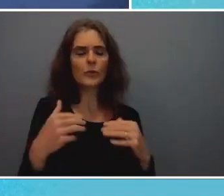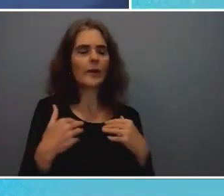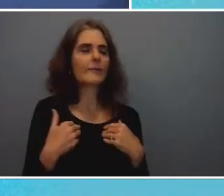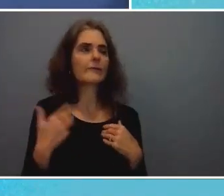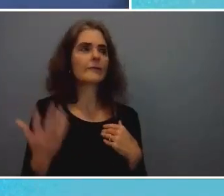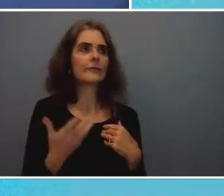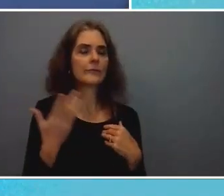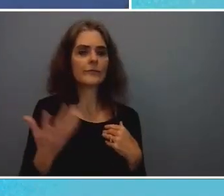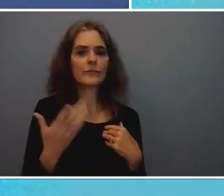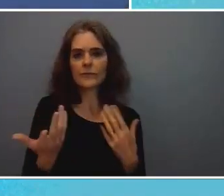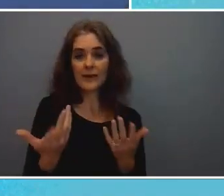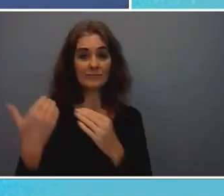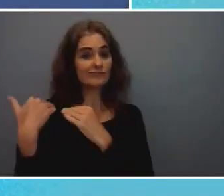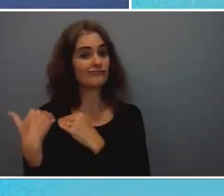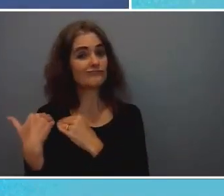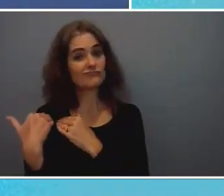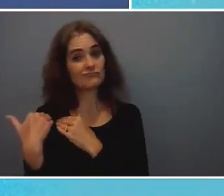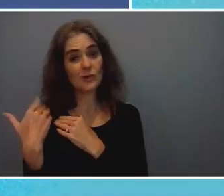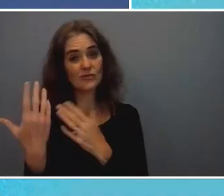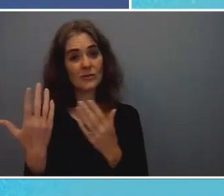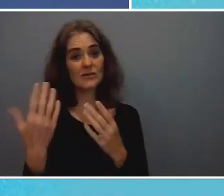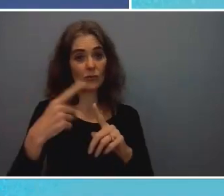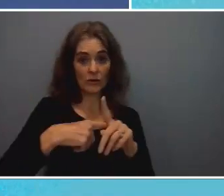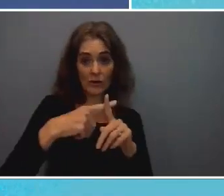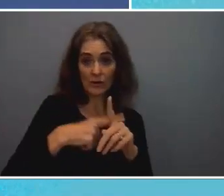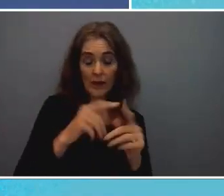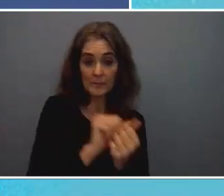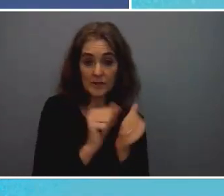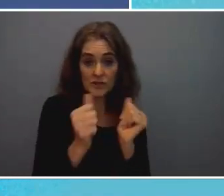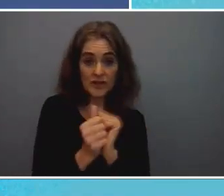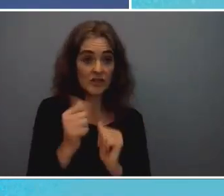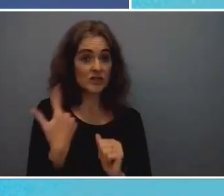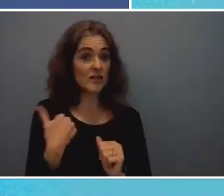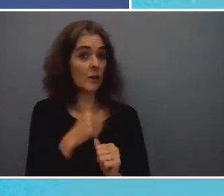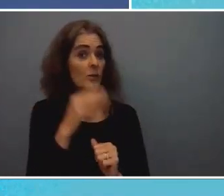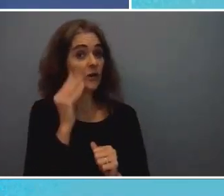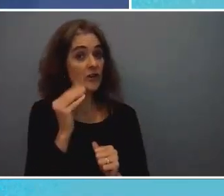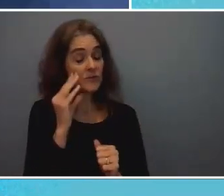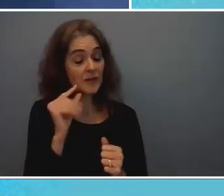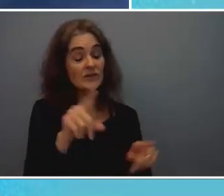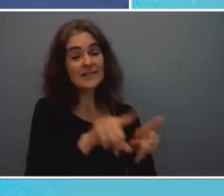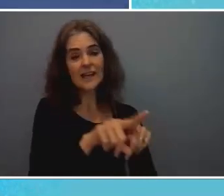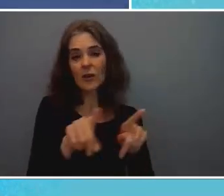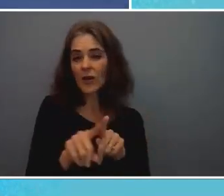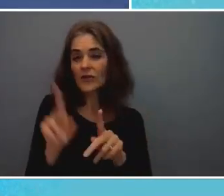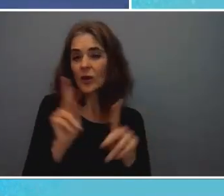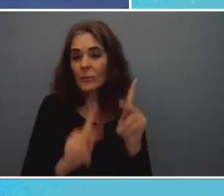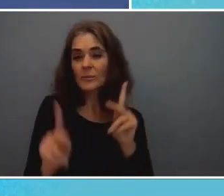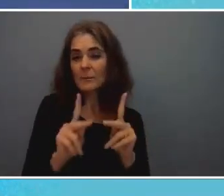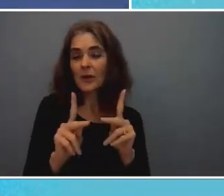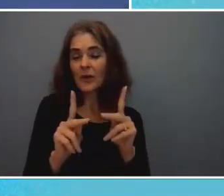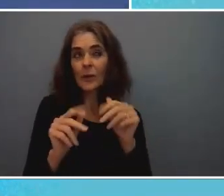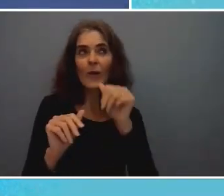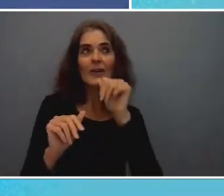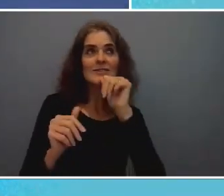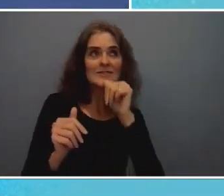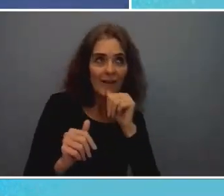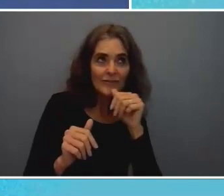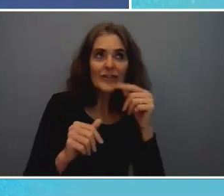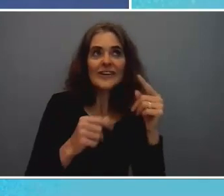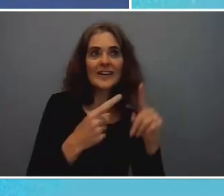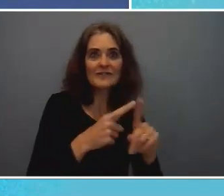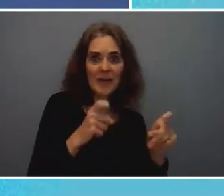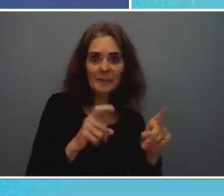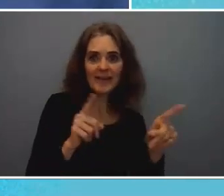bear more responsibility for the climate change that we're experiencing are those who are suffering the most from it and those are two very different groups of countries